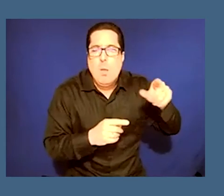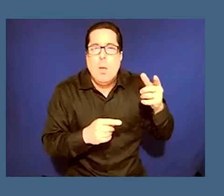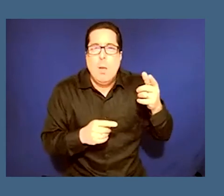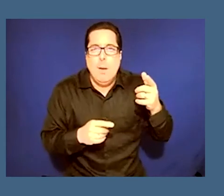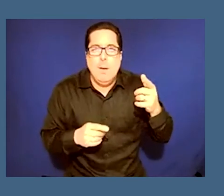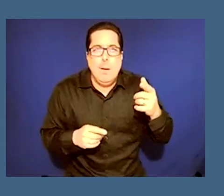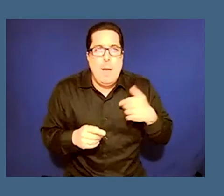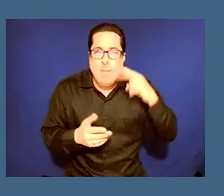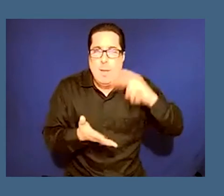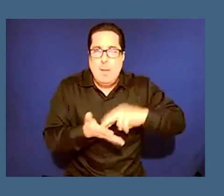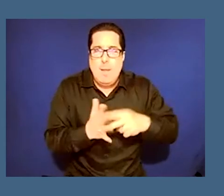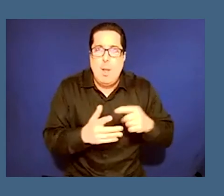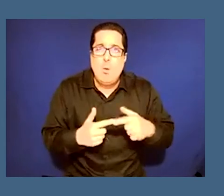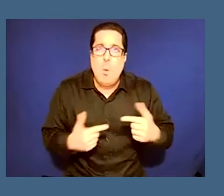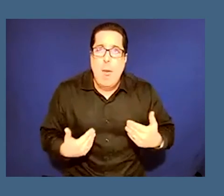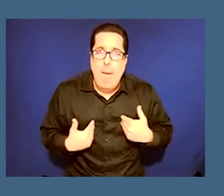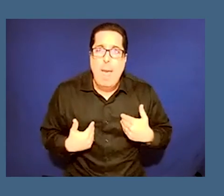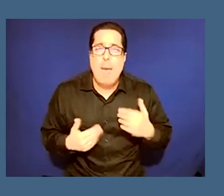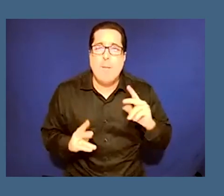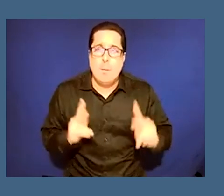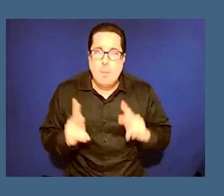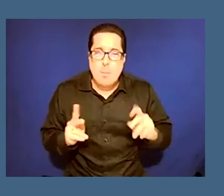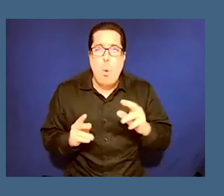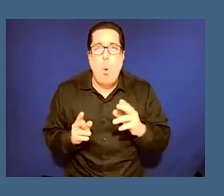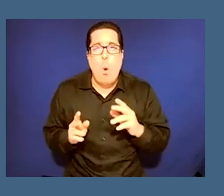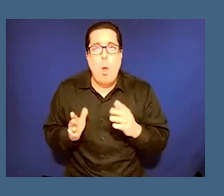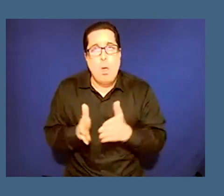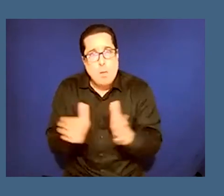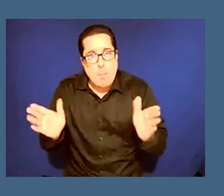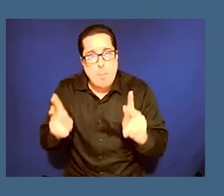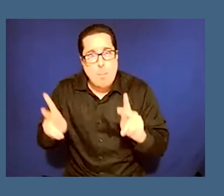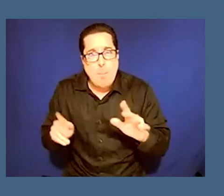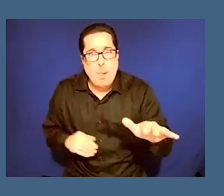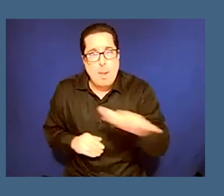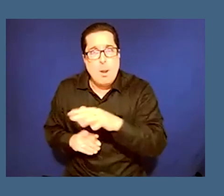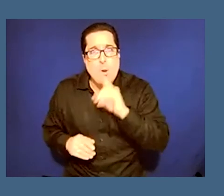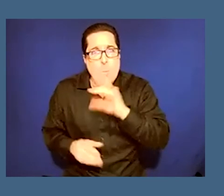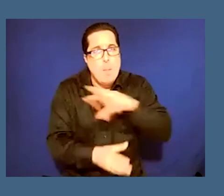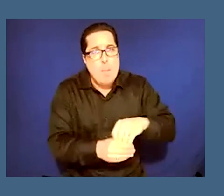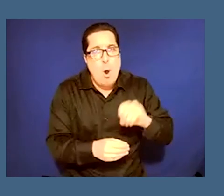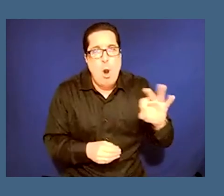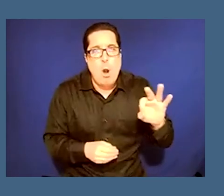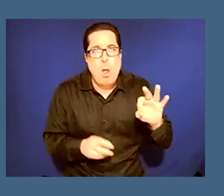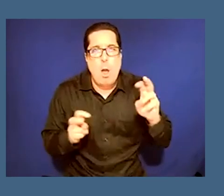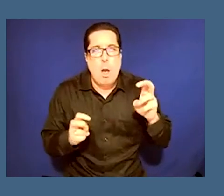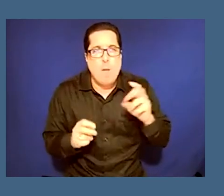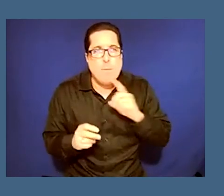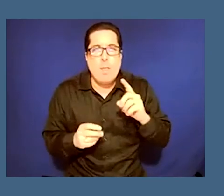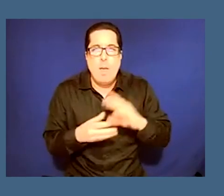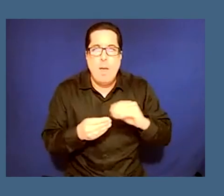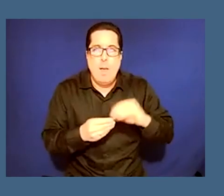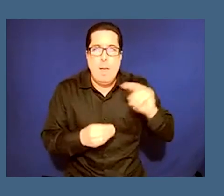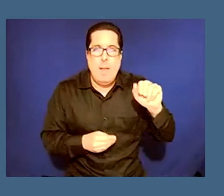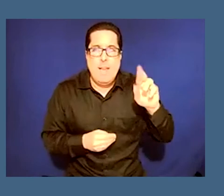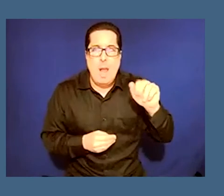people or the public become part of the the narrative parts of the